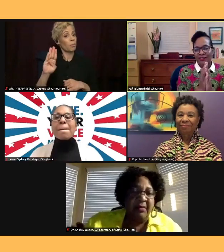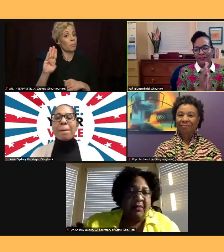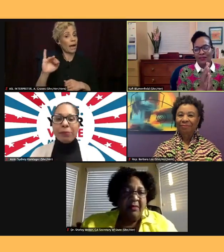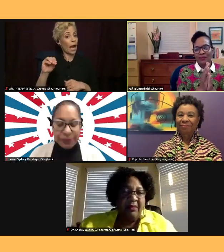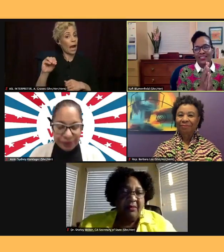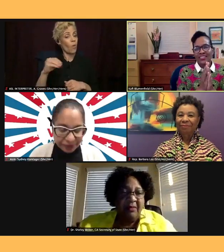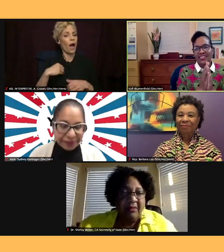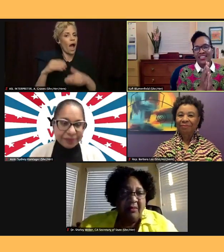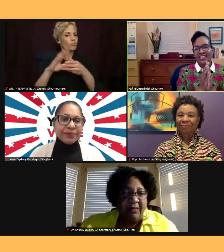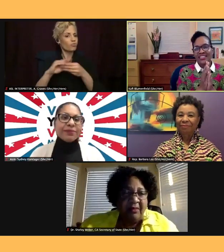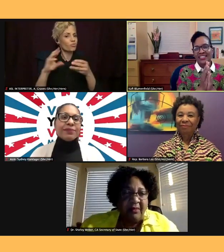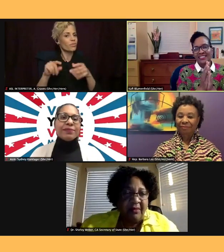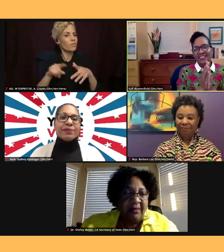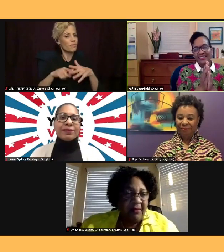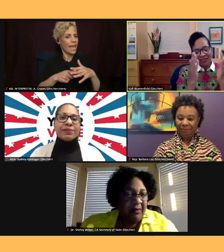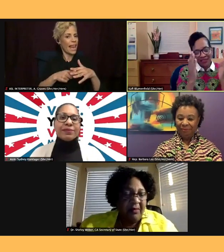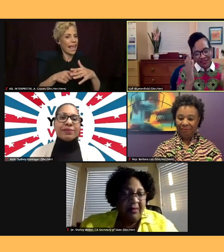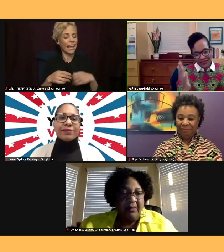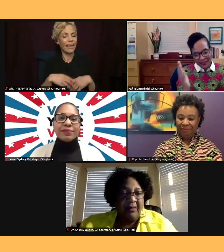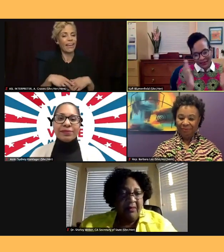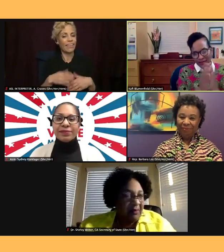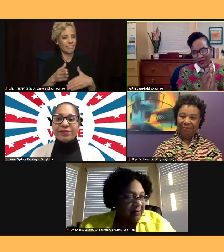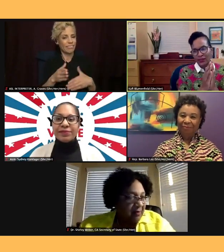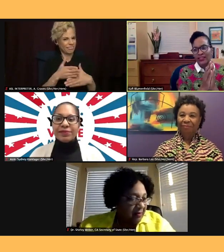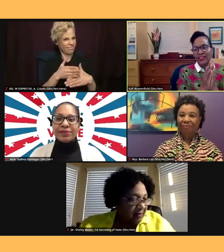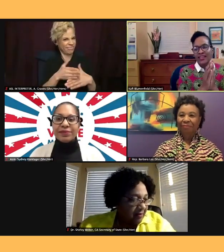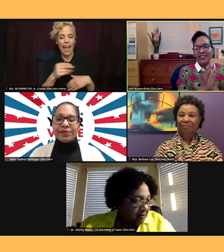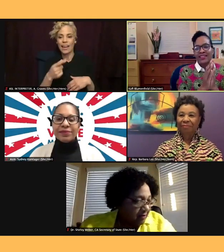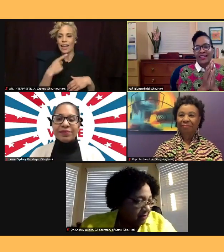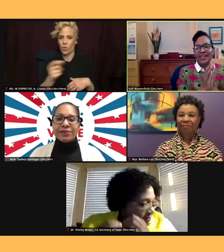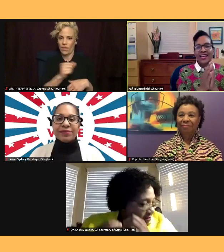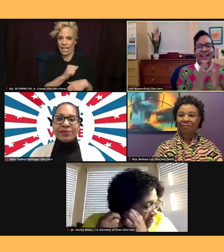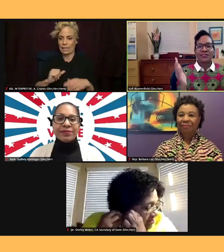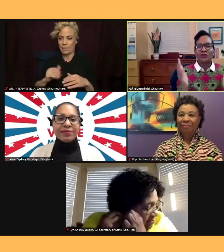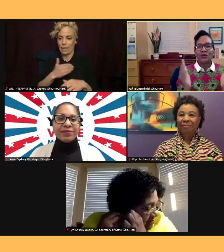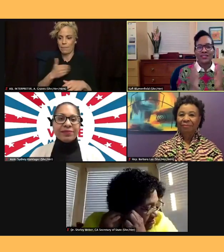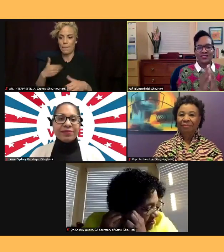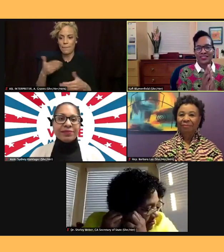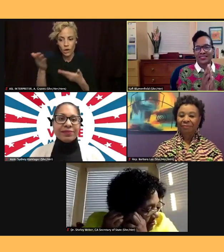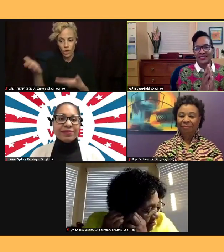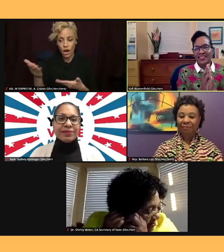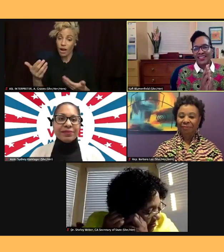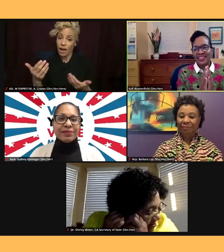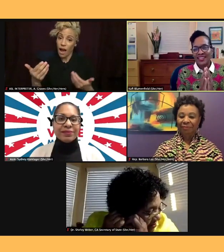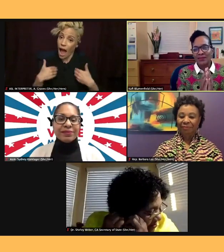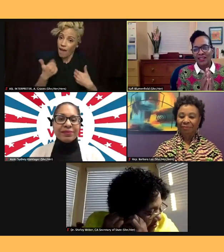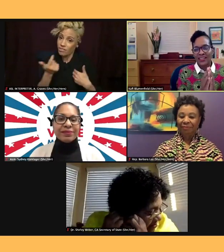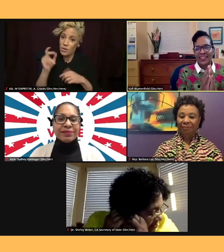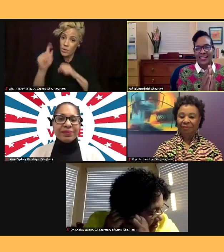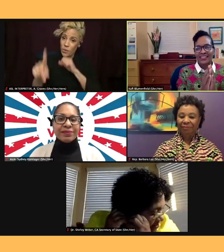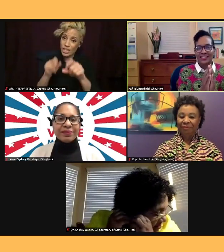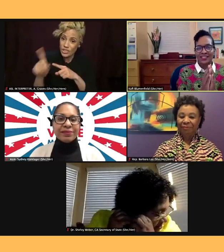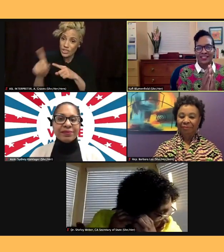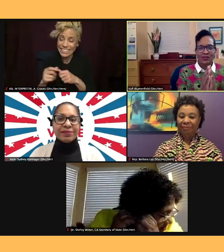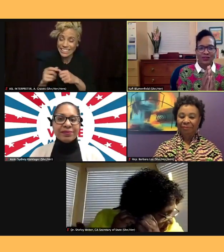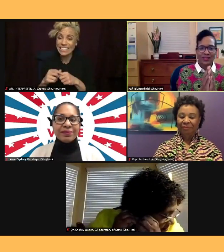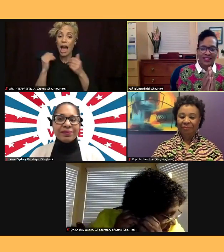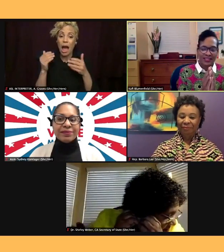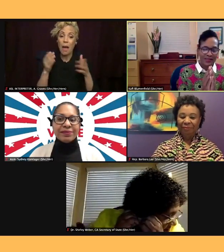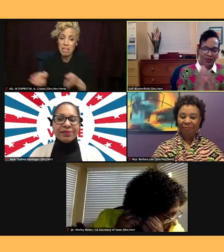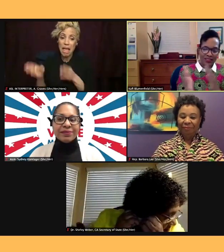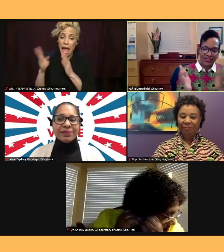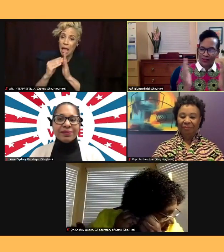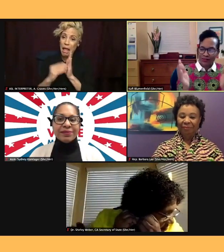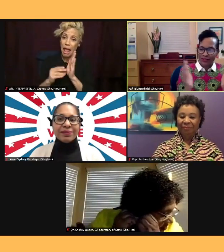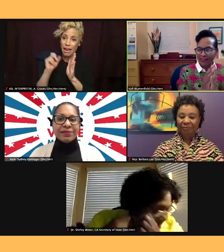and I said to the assembly member that I have some questions that I plan on asking you, ones that we may